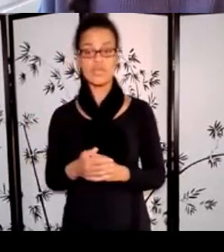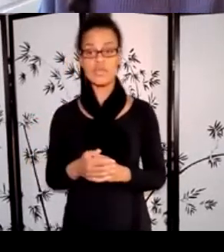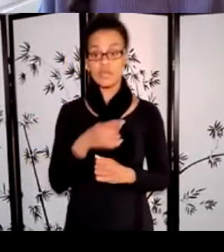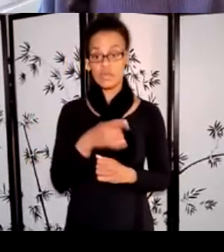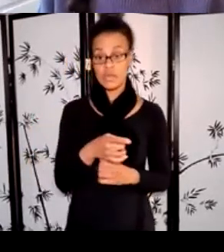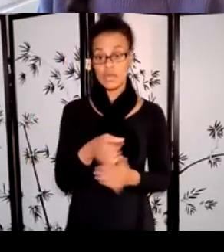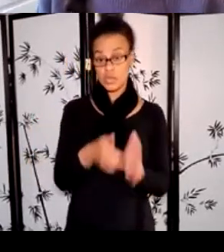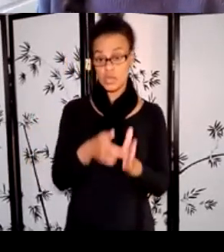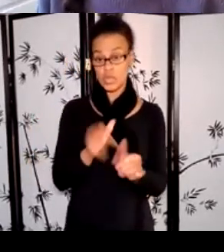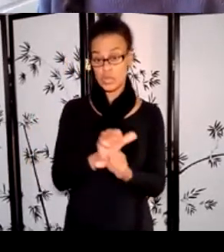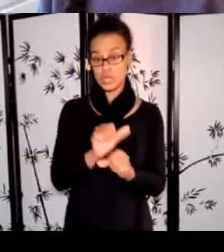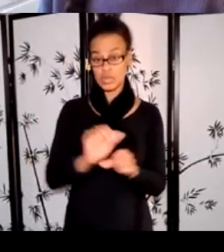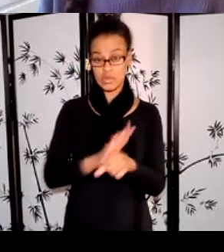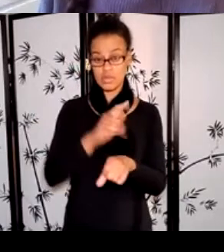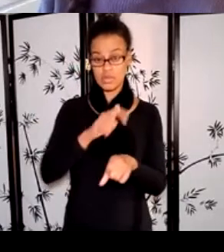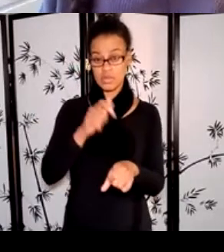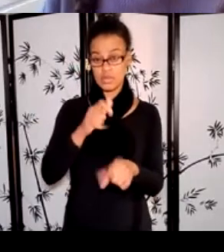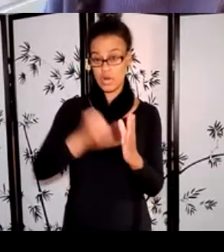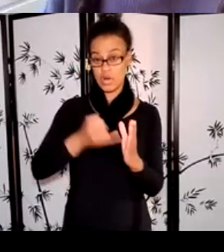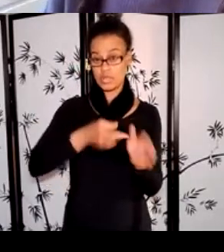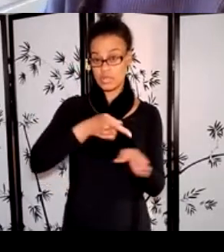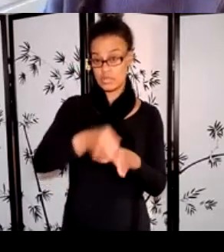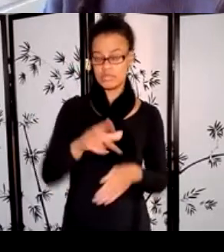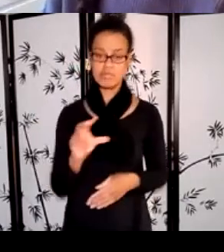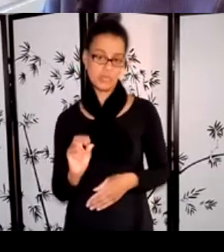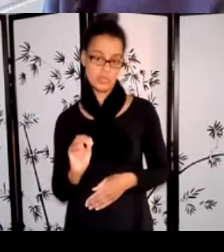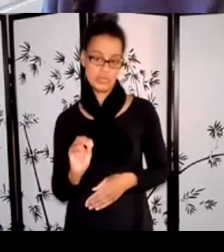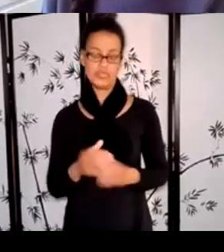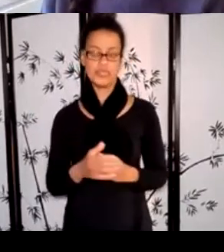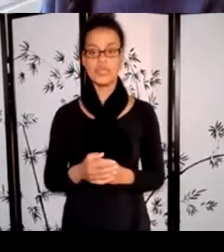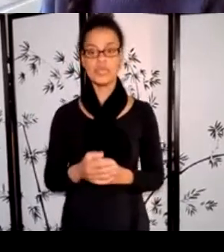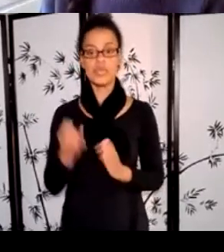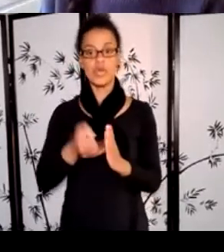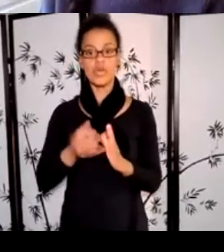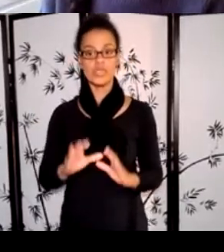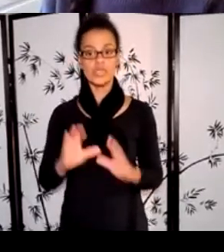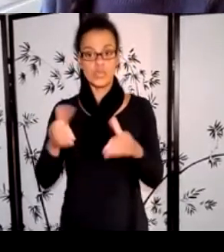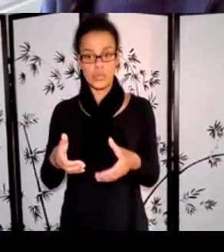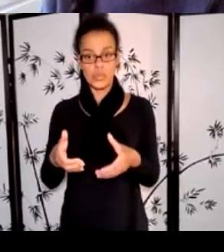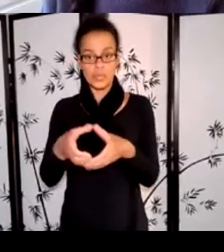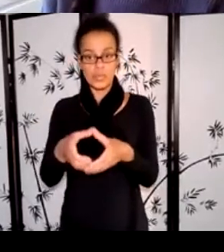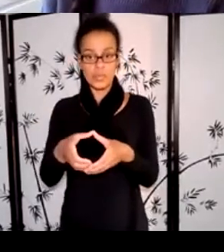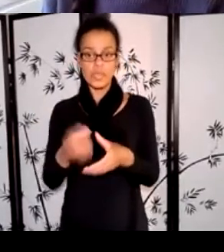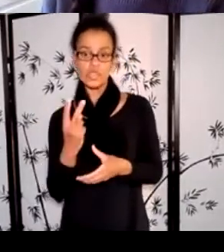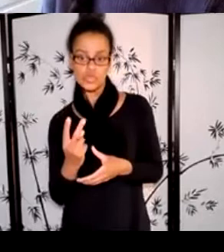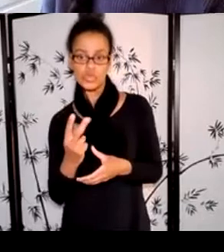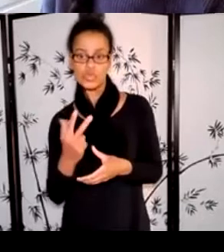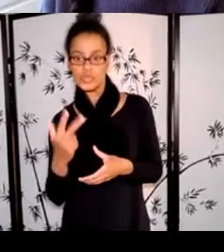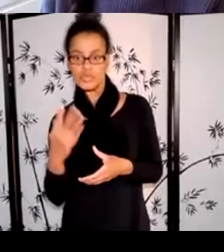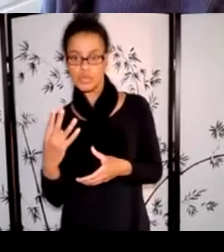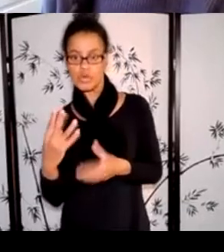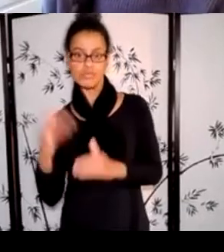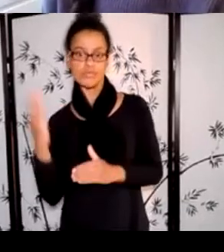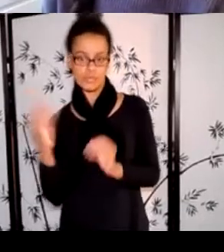We consider an artist collective to be two or more individuals who work together in an ongoing or sometimes ad hoc way